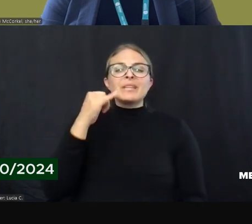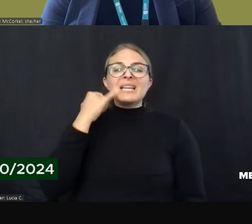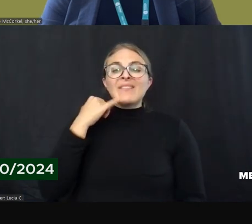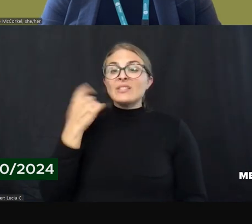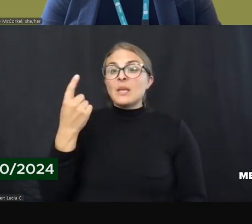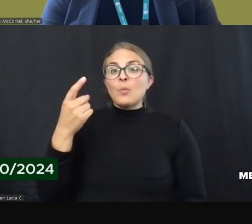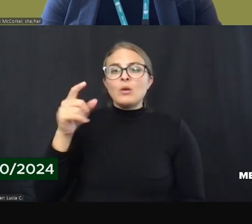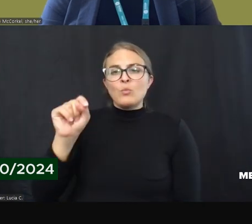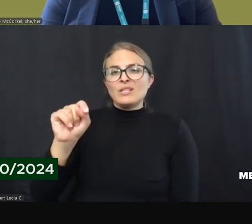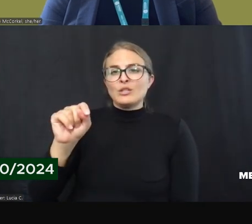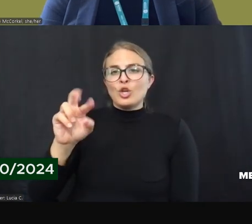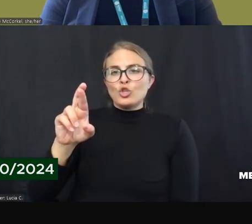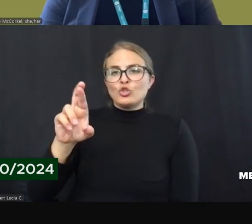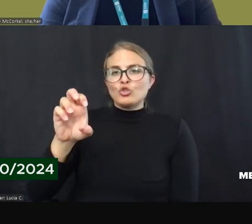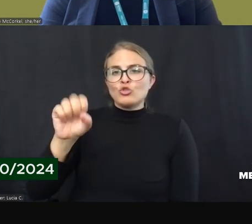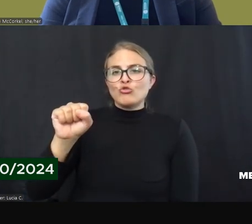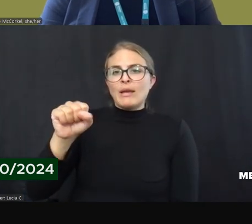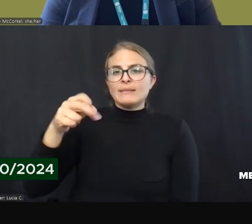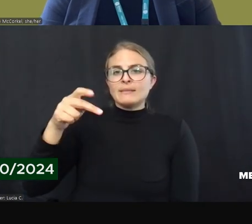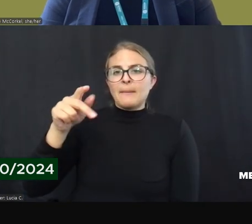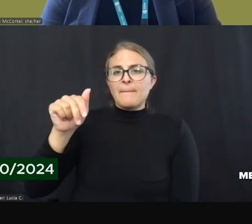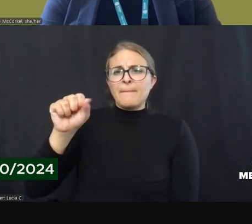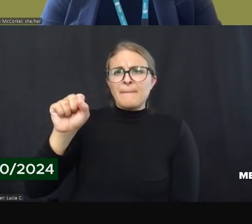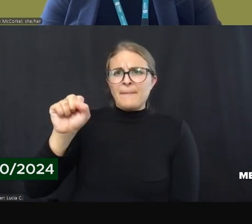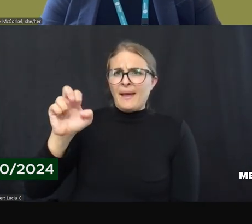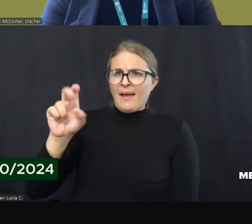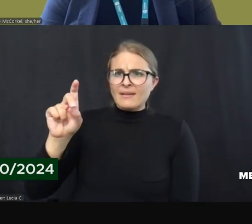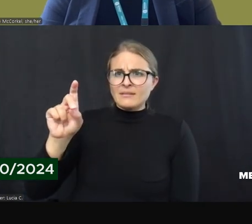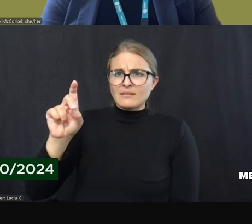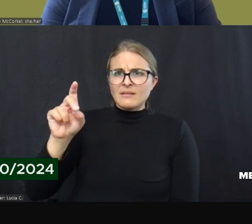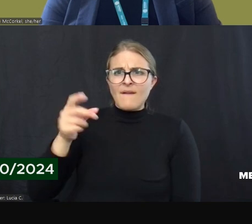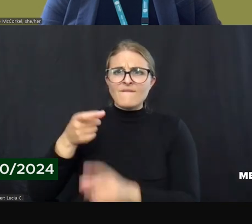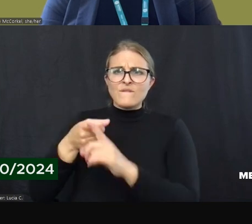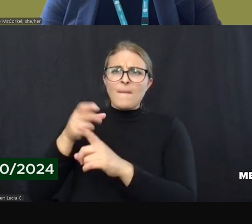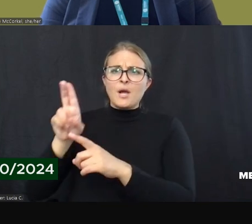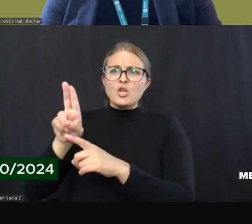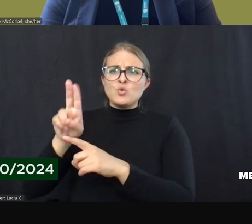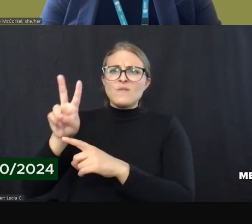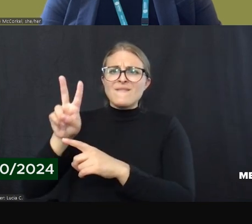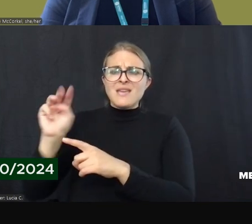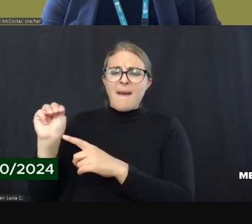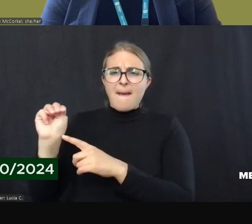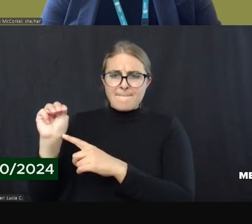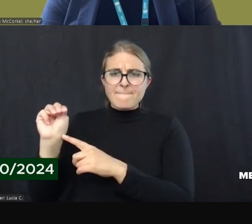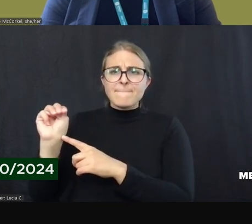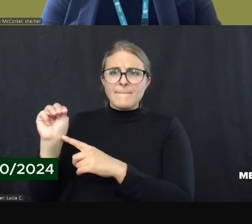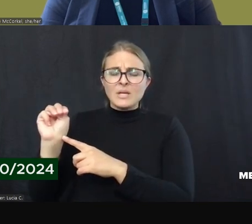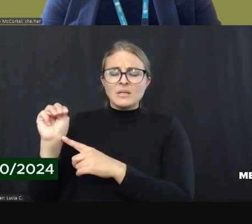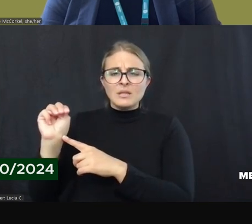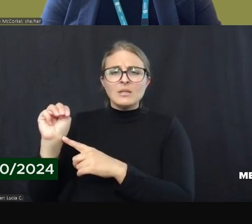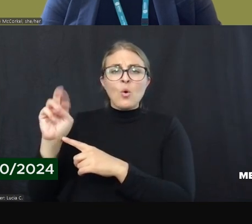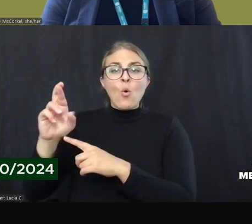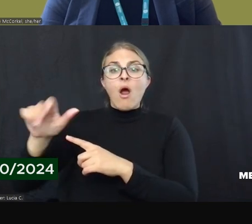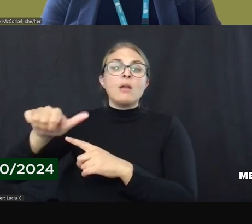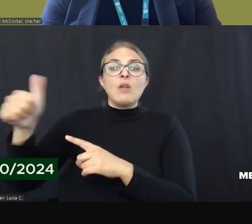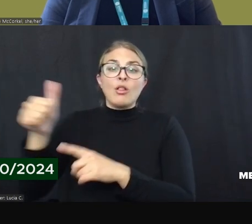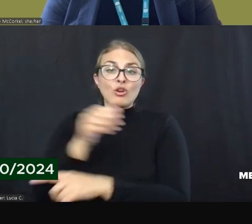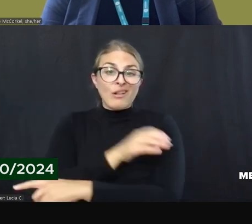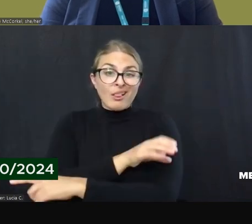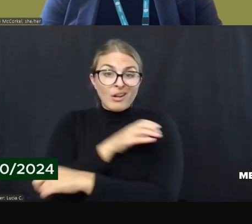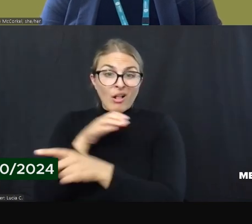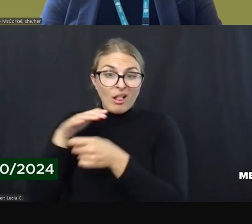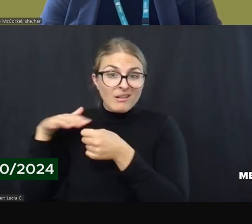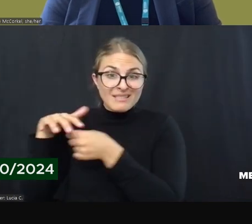trespassed from another UVM or from a UVM Medical Center clinic or other clinical setting,